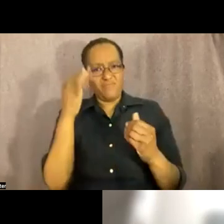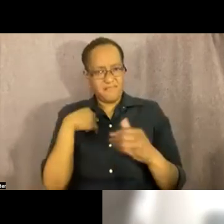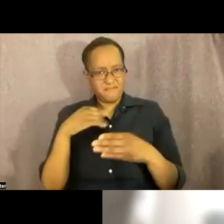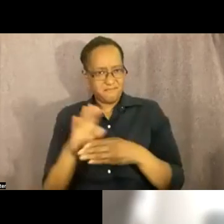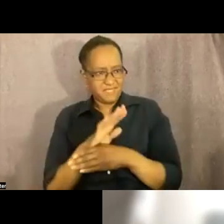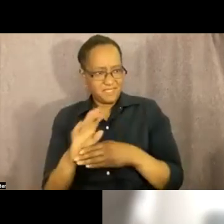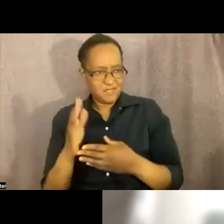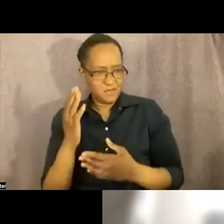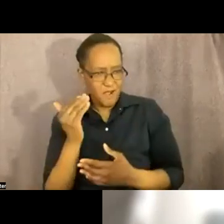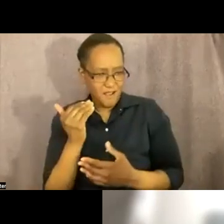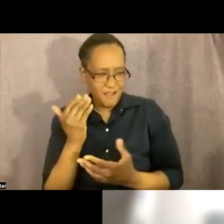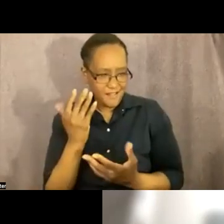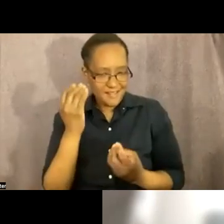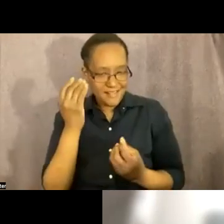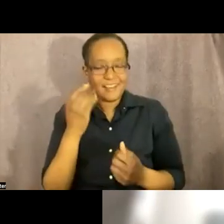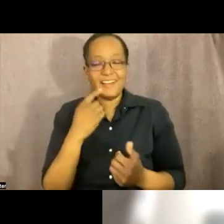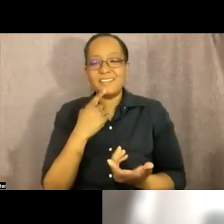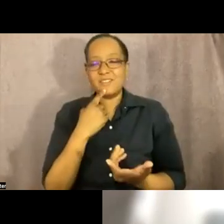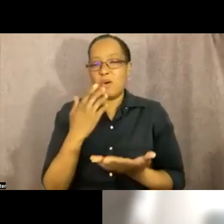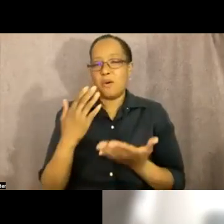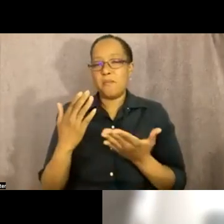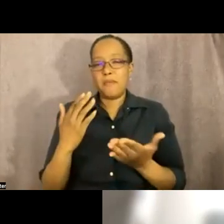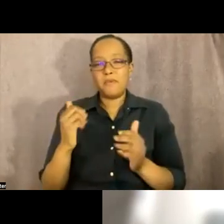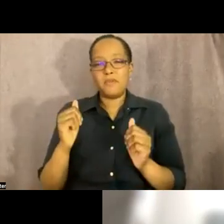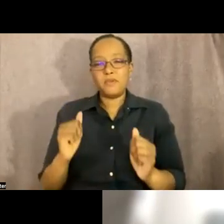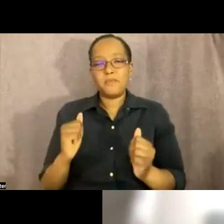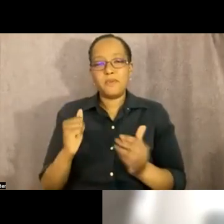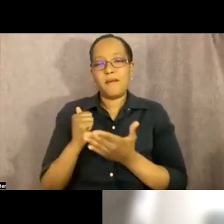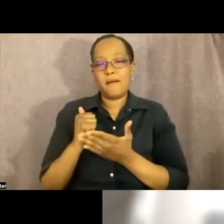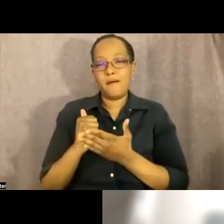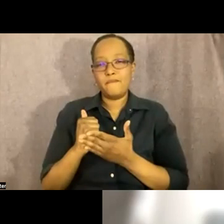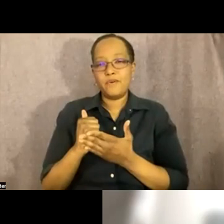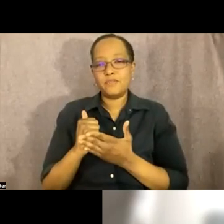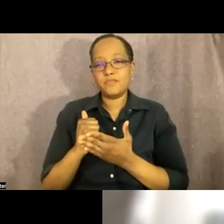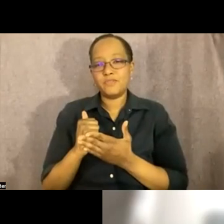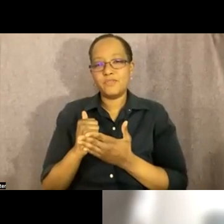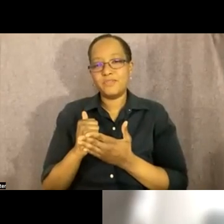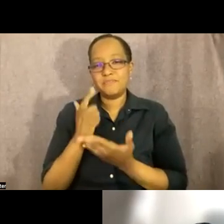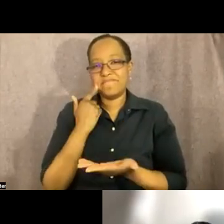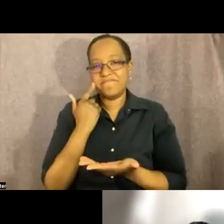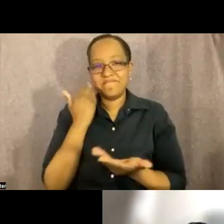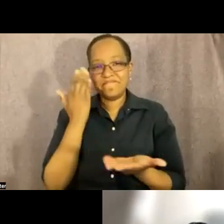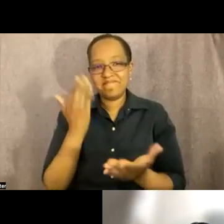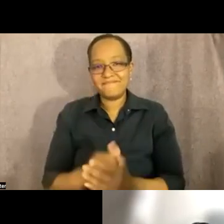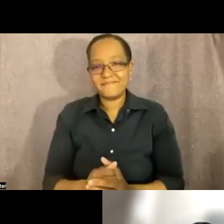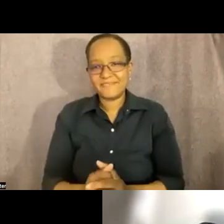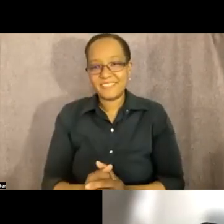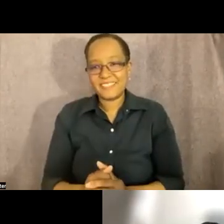just i think that that could be helpful just you know uh so